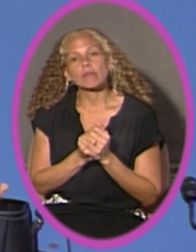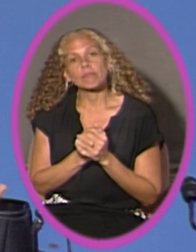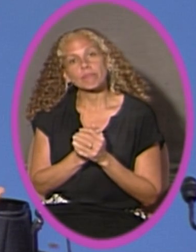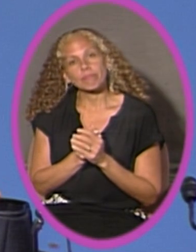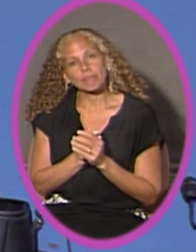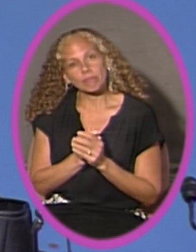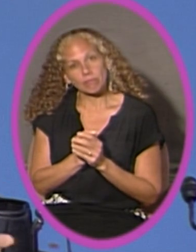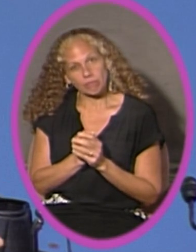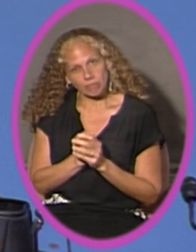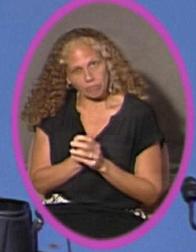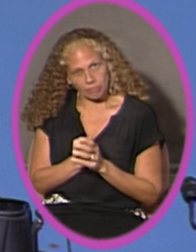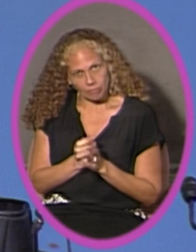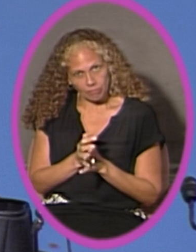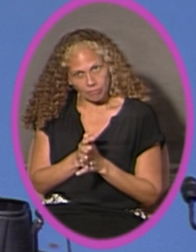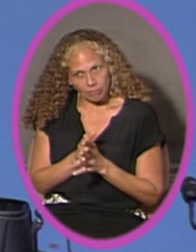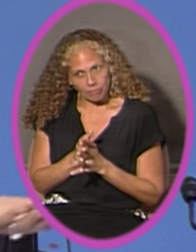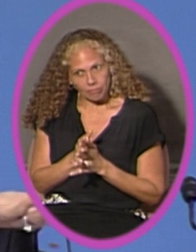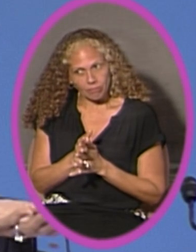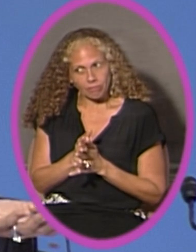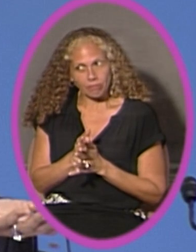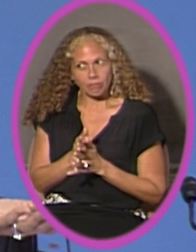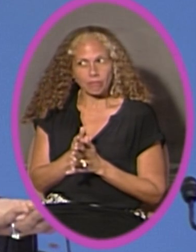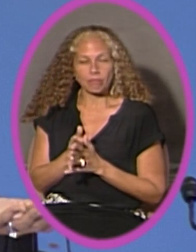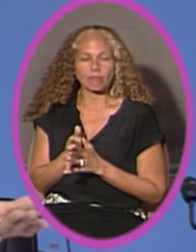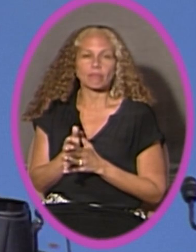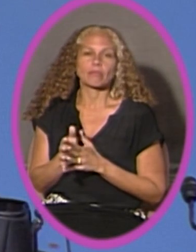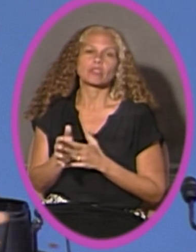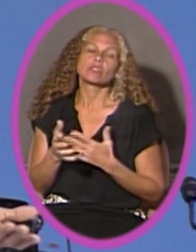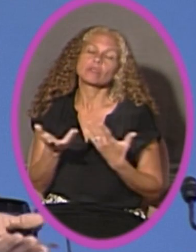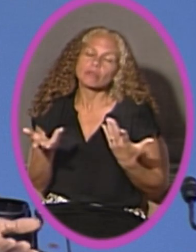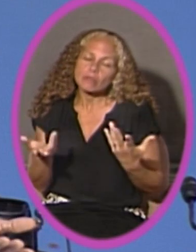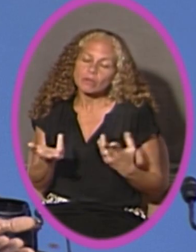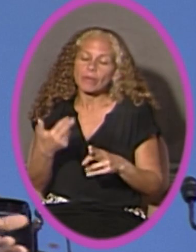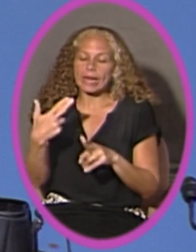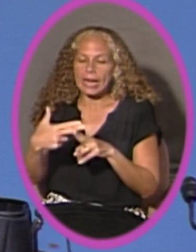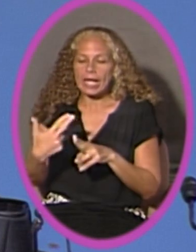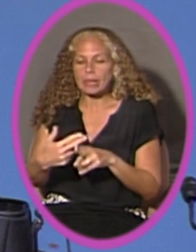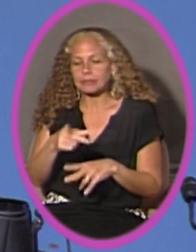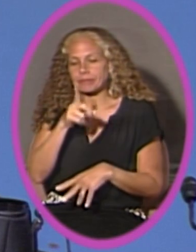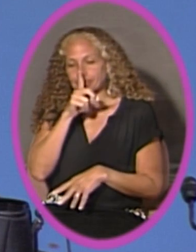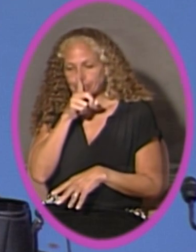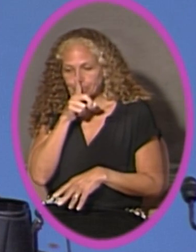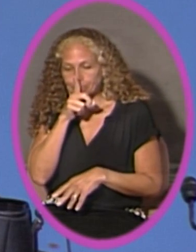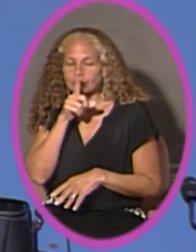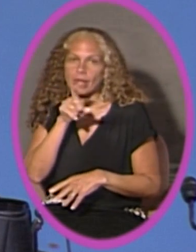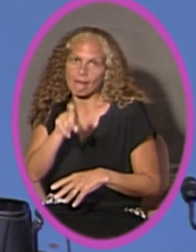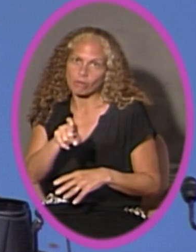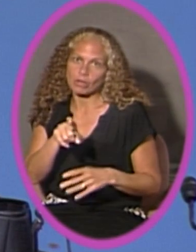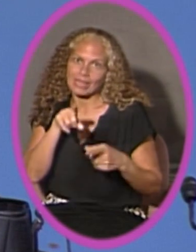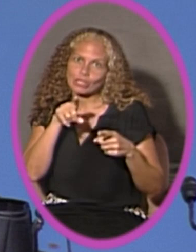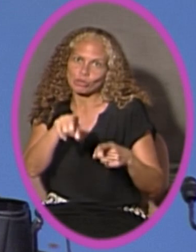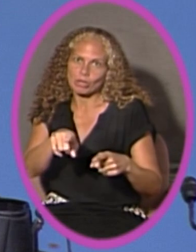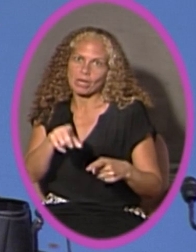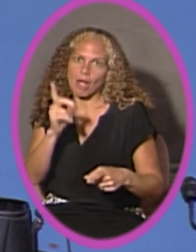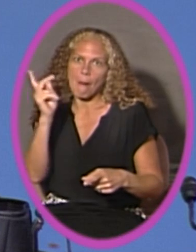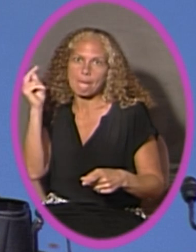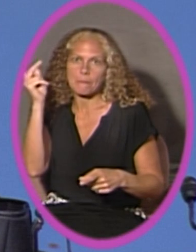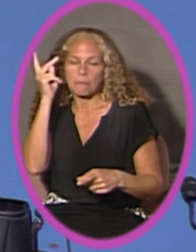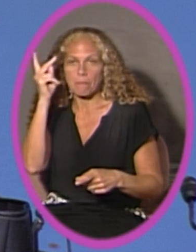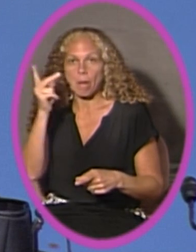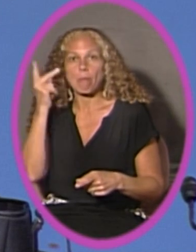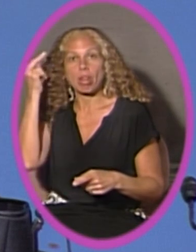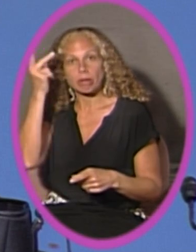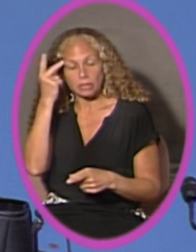we cannot allow the names to be used, especially during a political time here